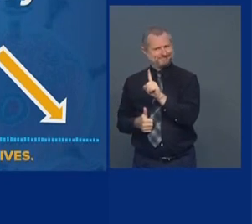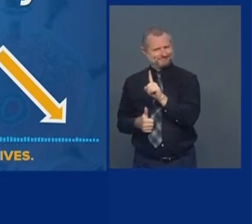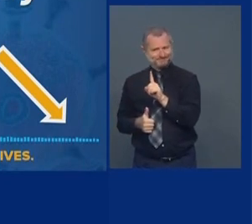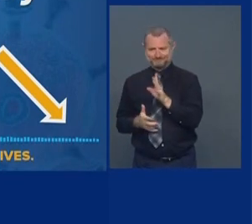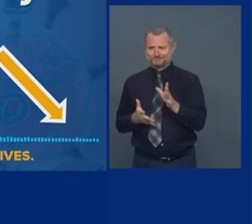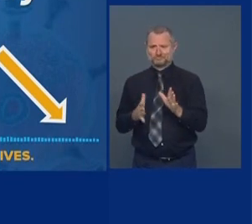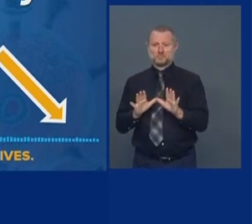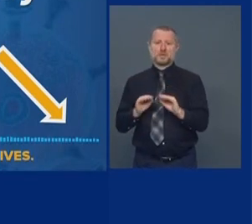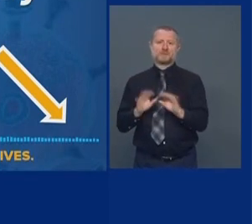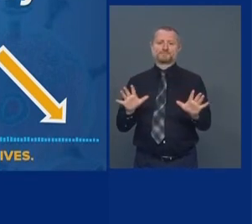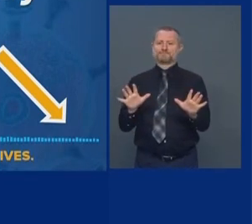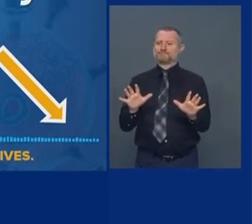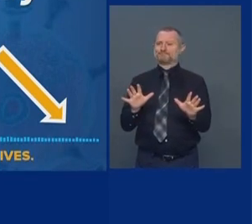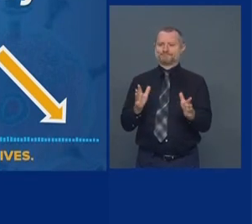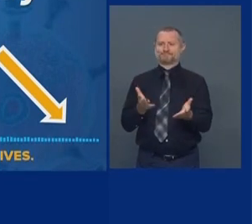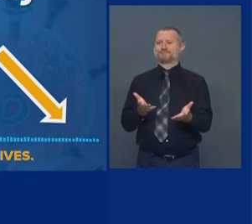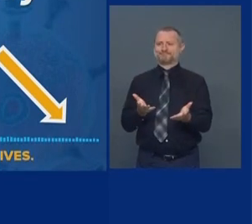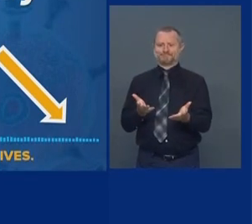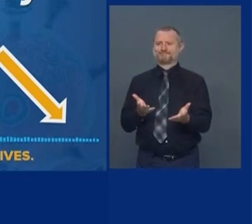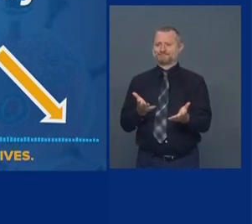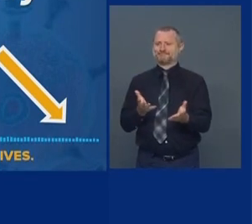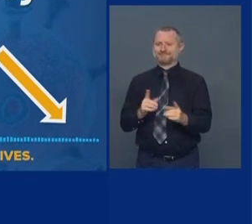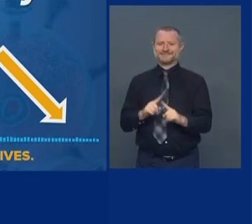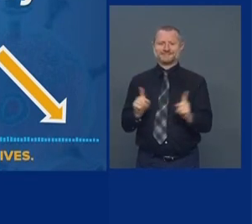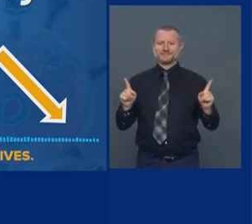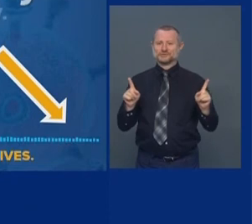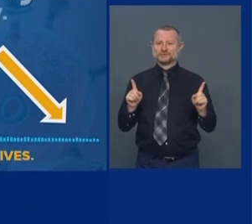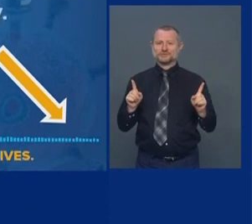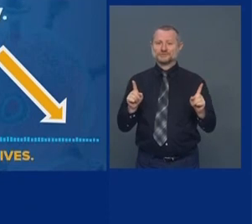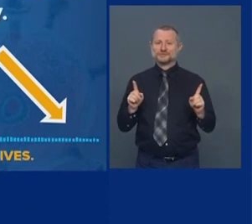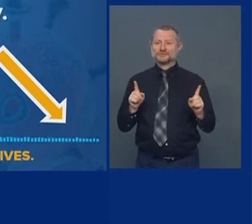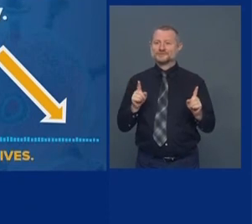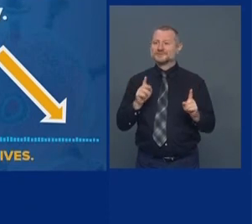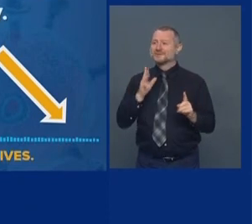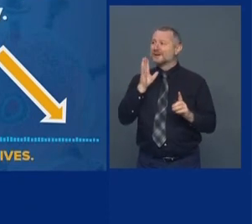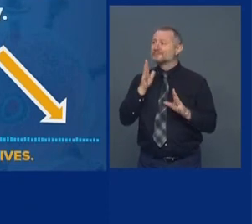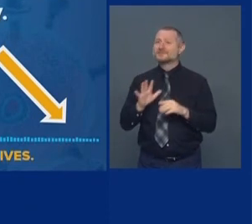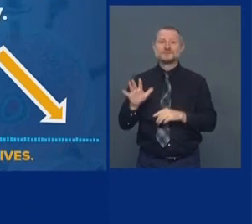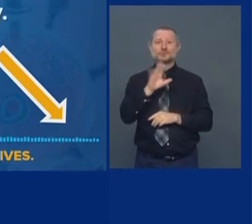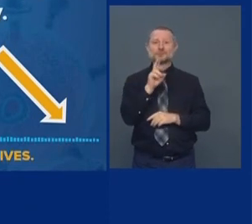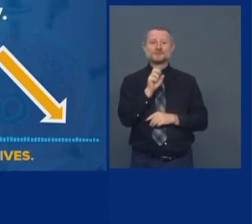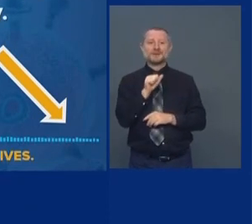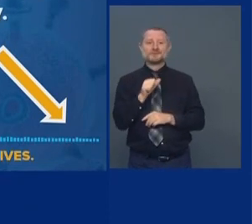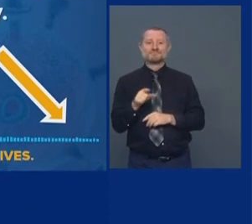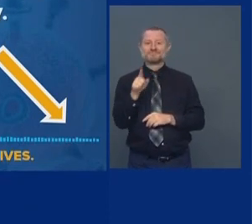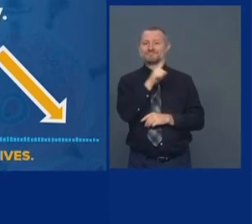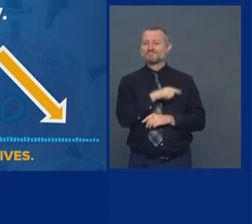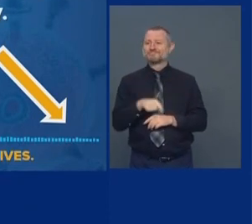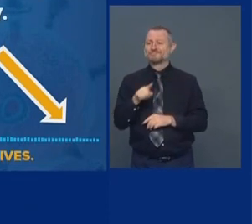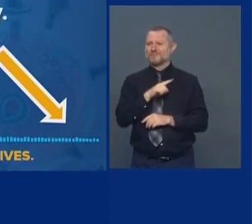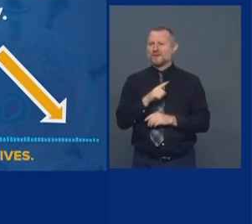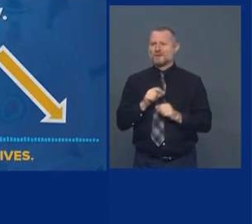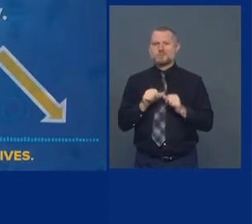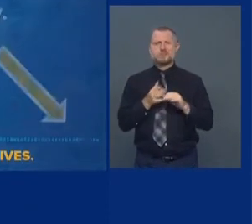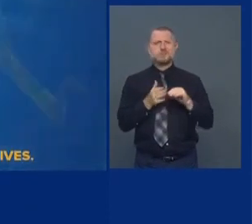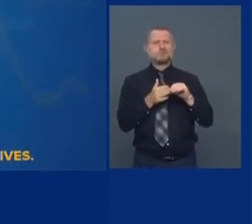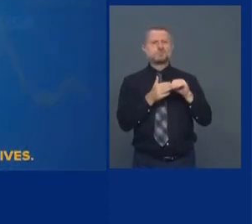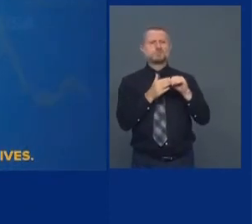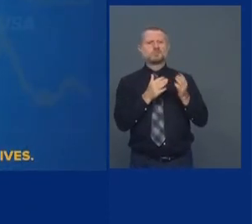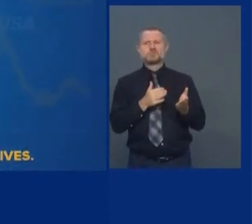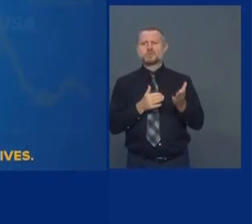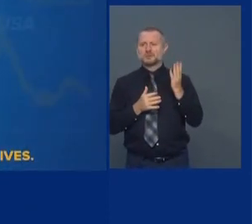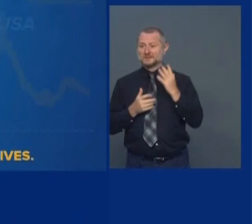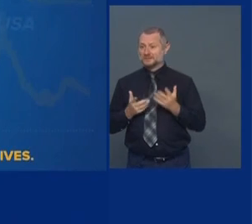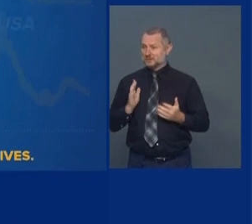outlier to what's going on across the rest of the country, under 1% for 32